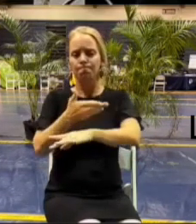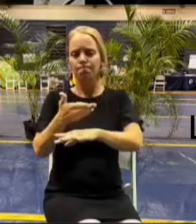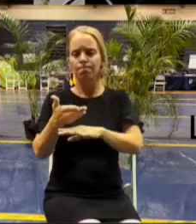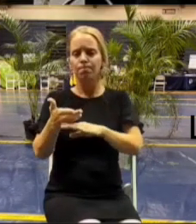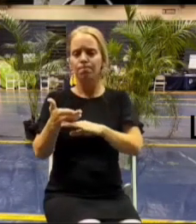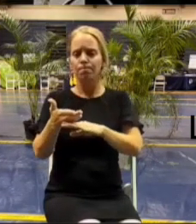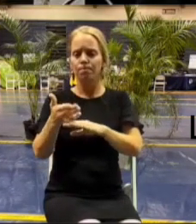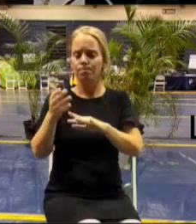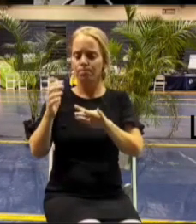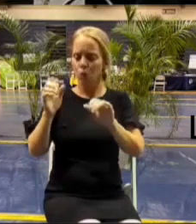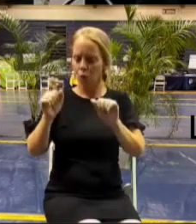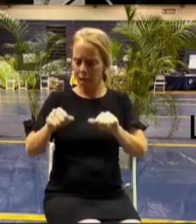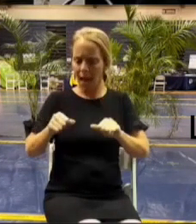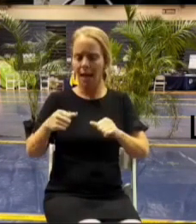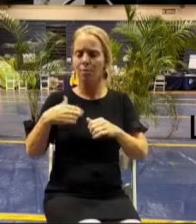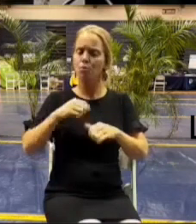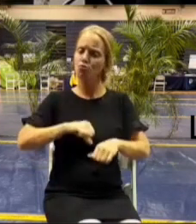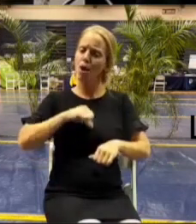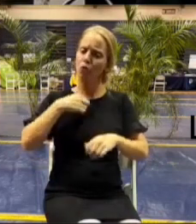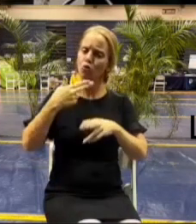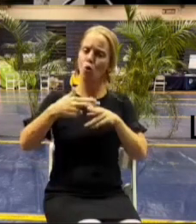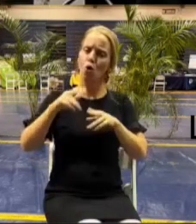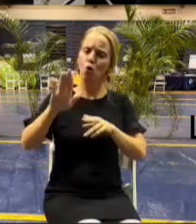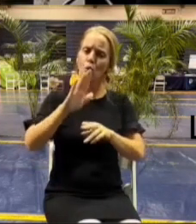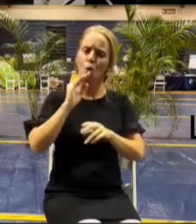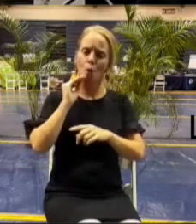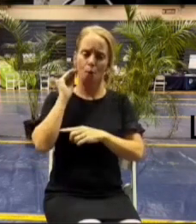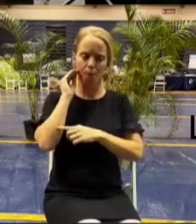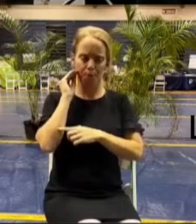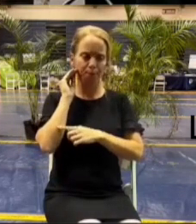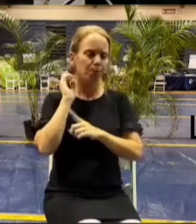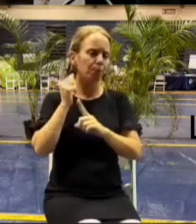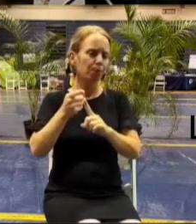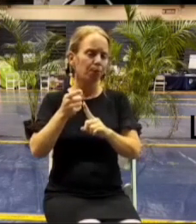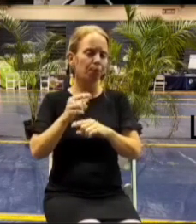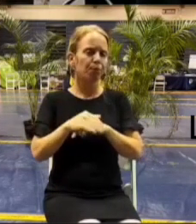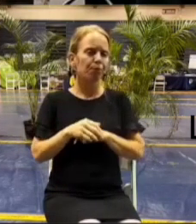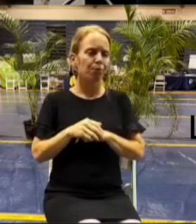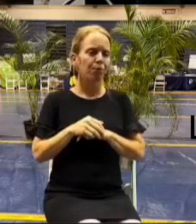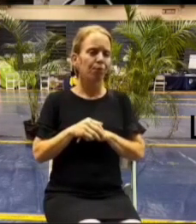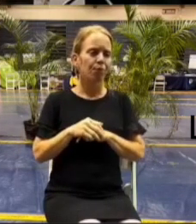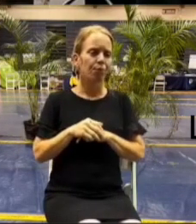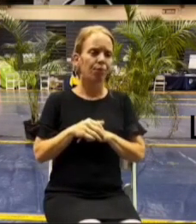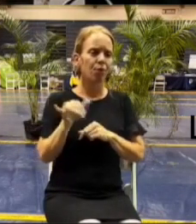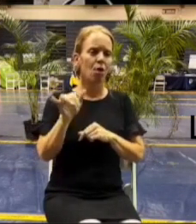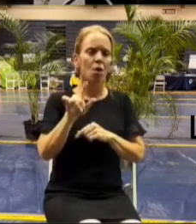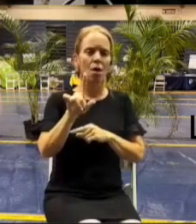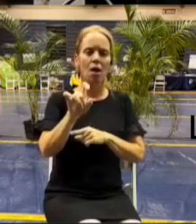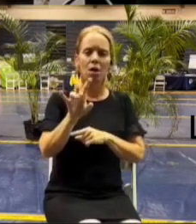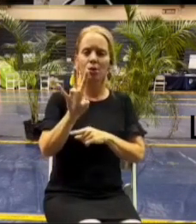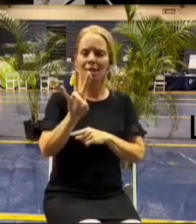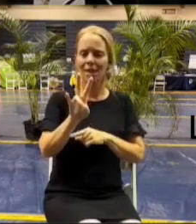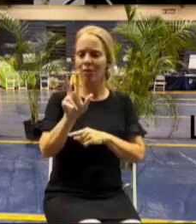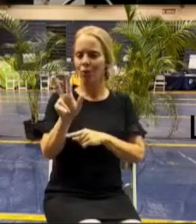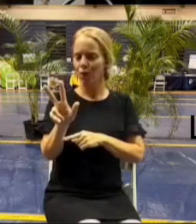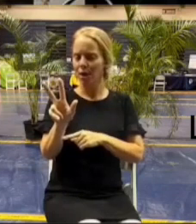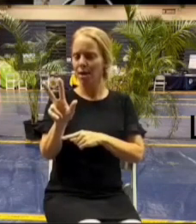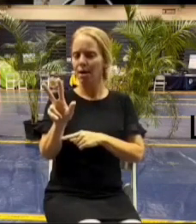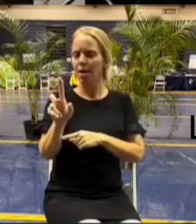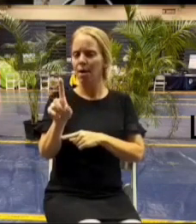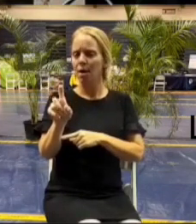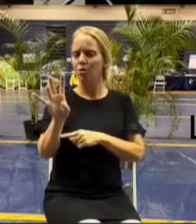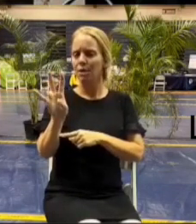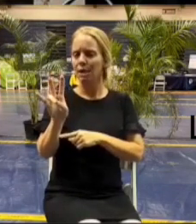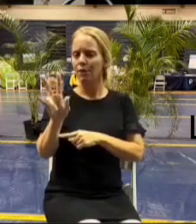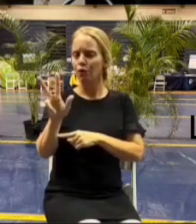again be proud of to call to call home we also have 173 approximately 173